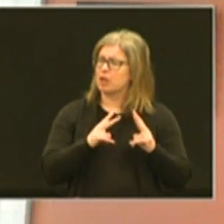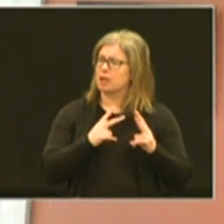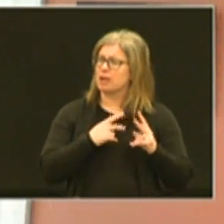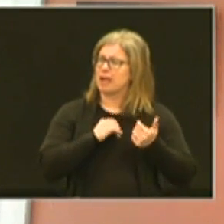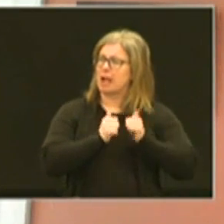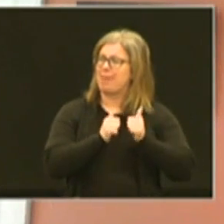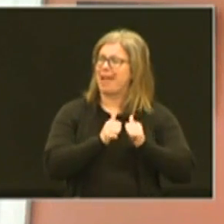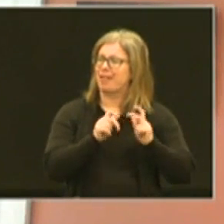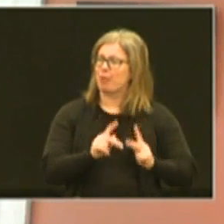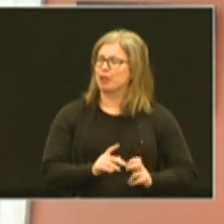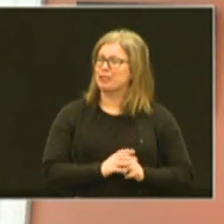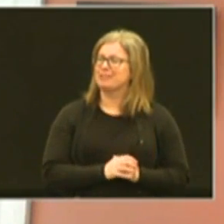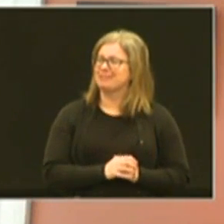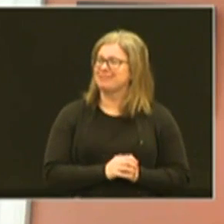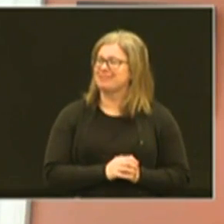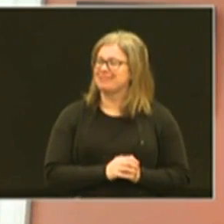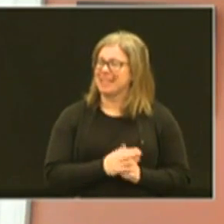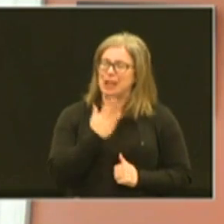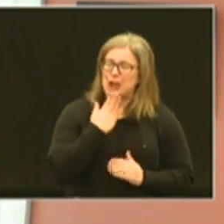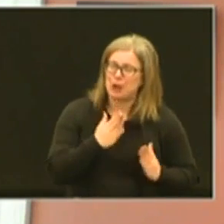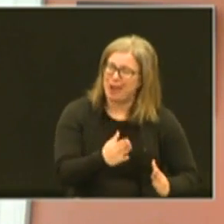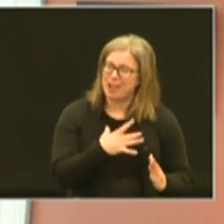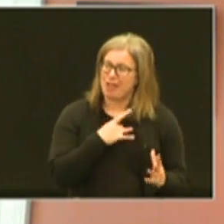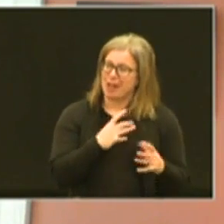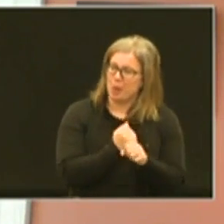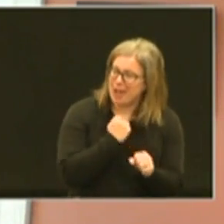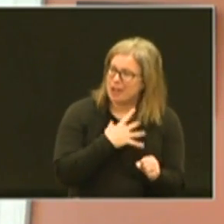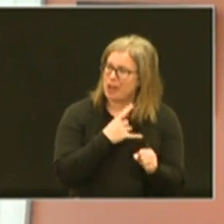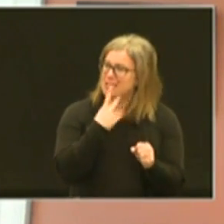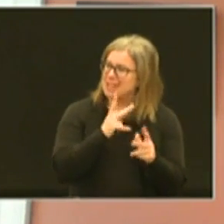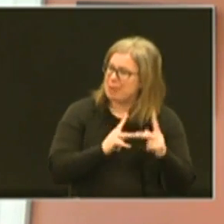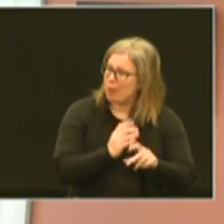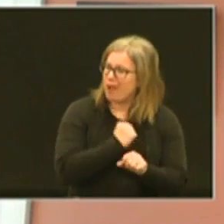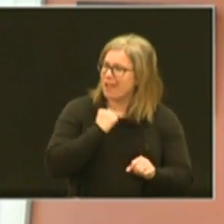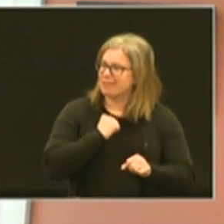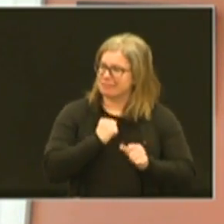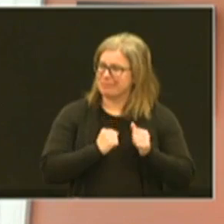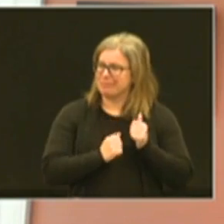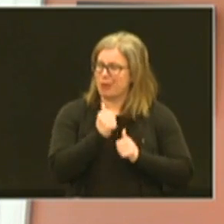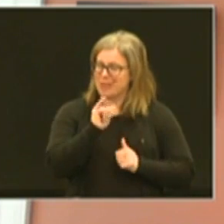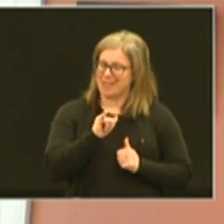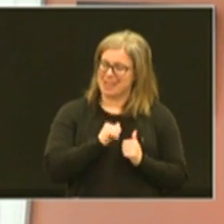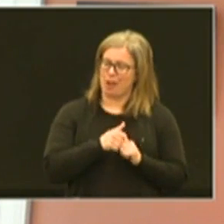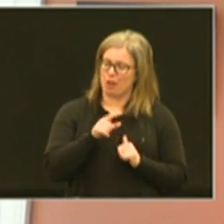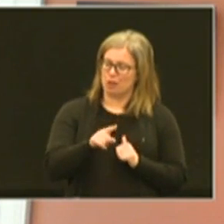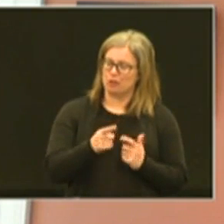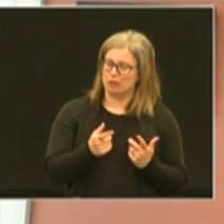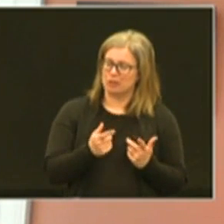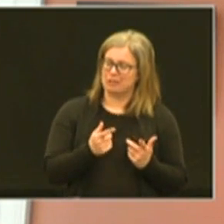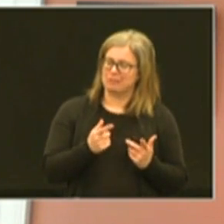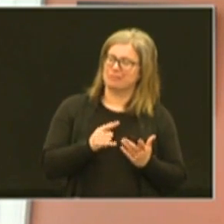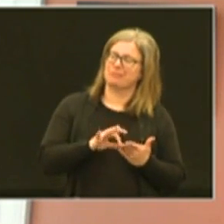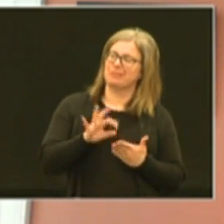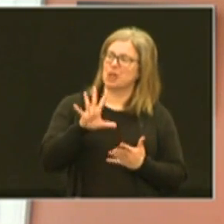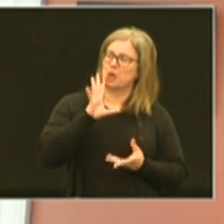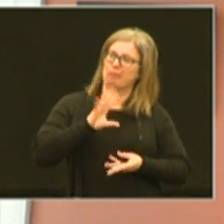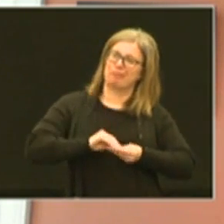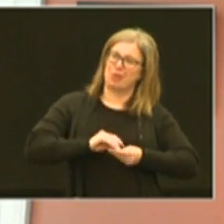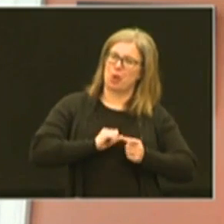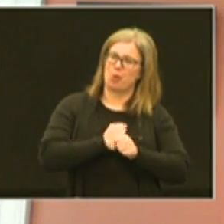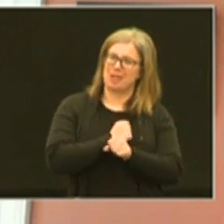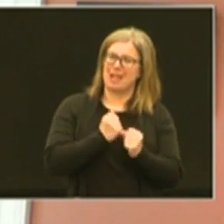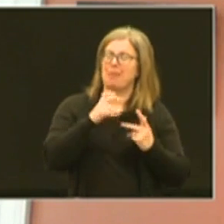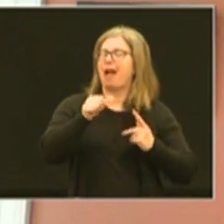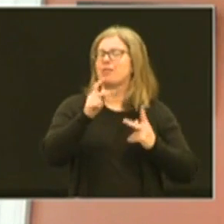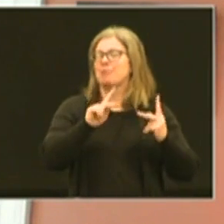competitive person uh in a good way you'd like to win you like to see people win primarily that's how you tally your wins in life is how